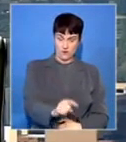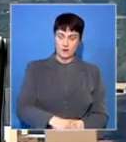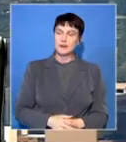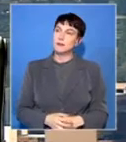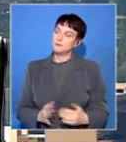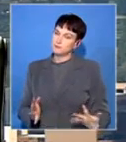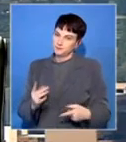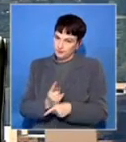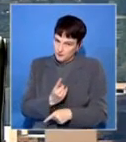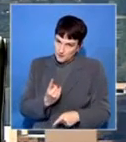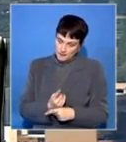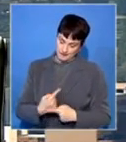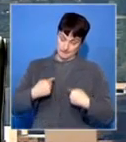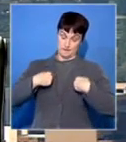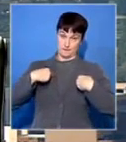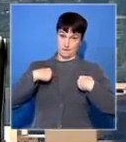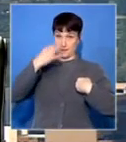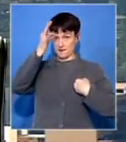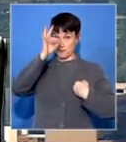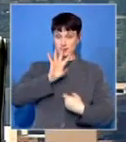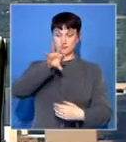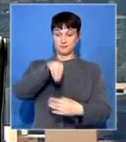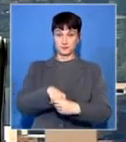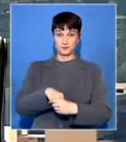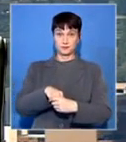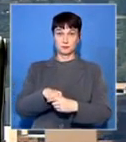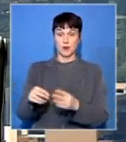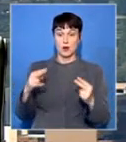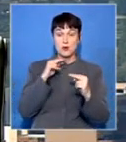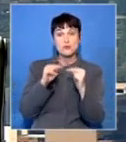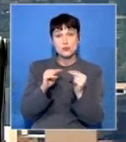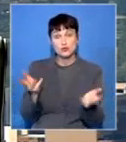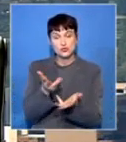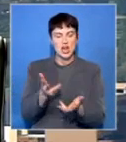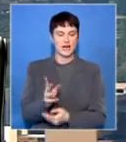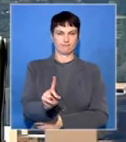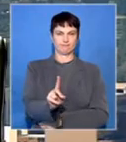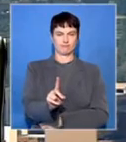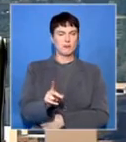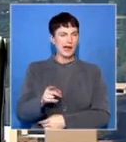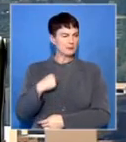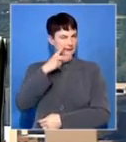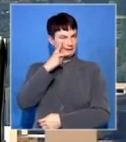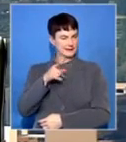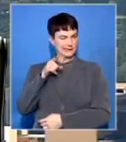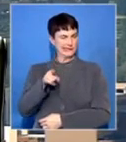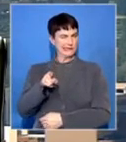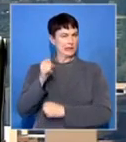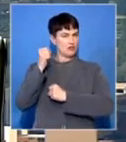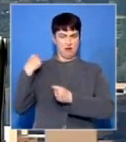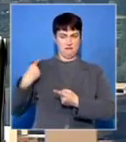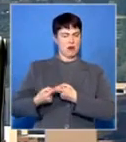negotiations between the parties. But this strike proved to me, looked to me to be extraordinary